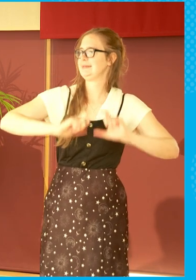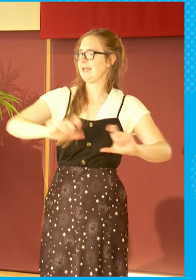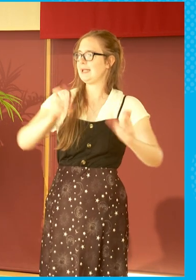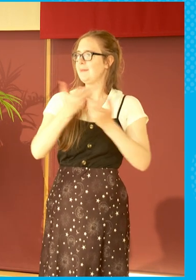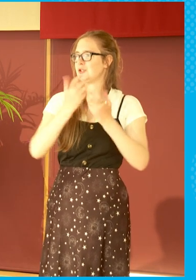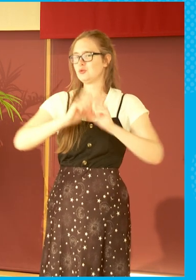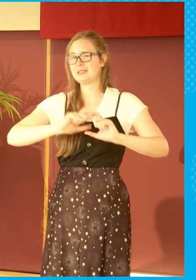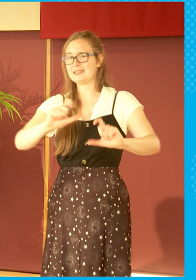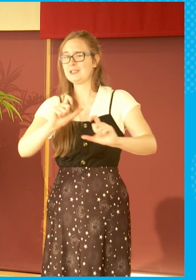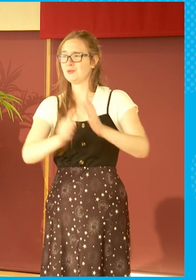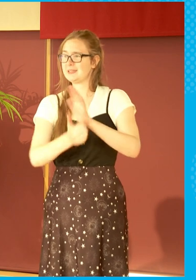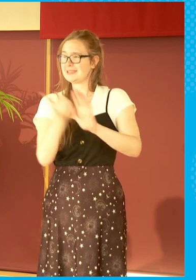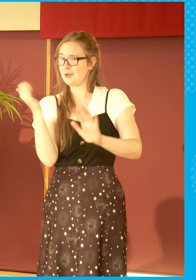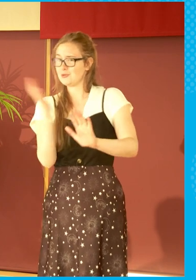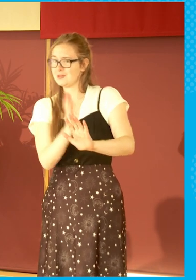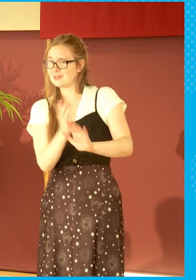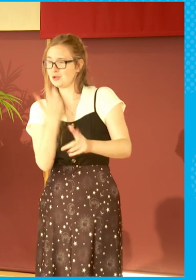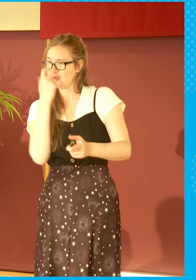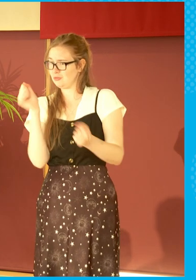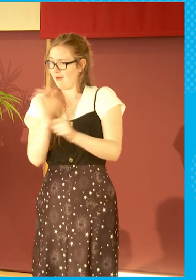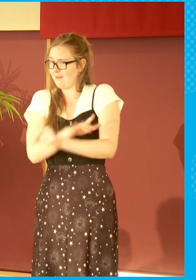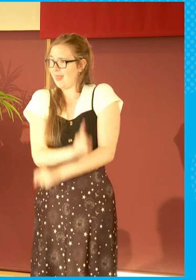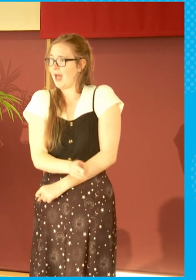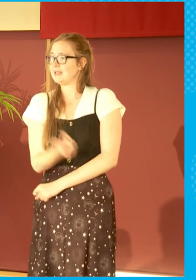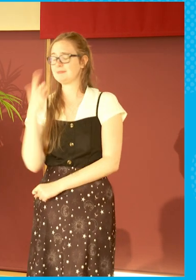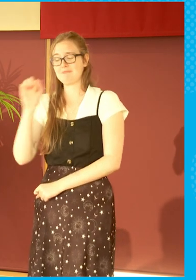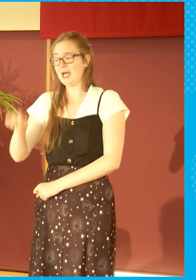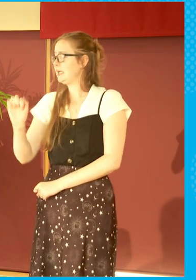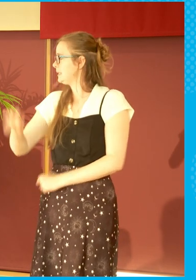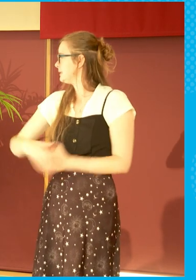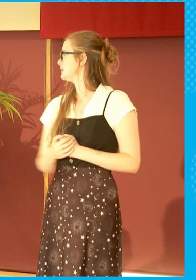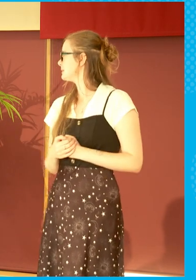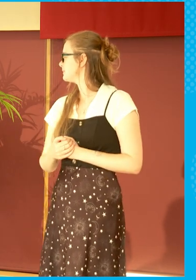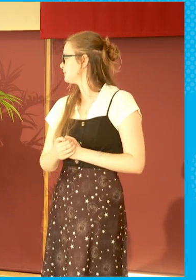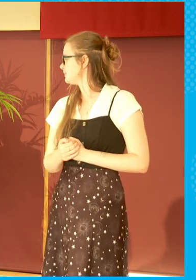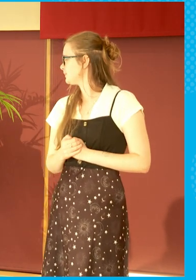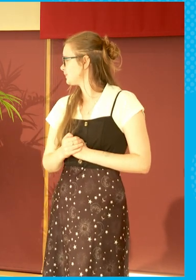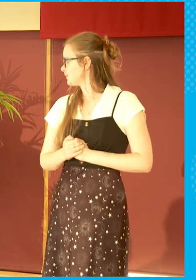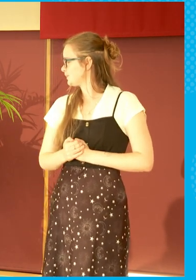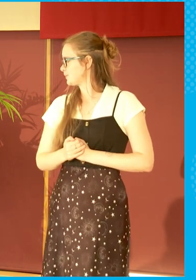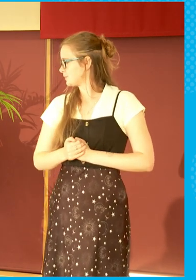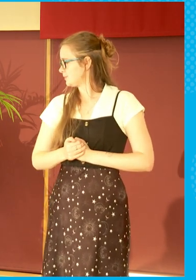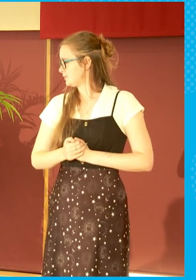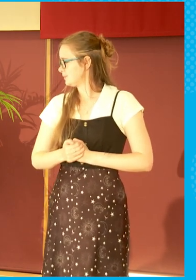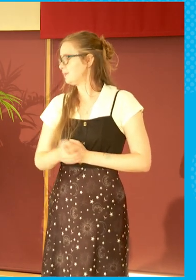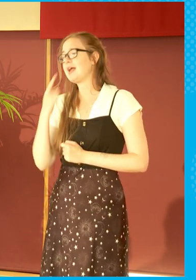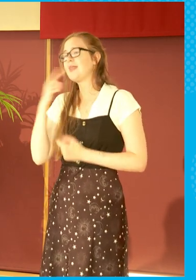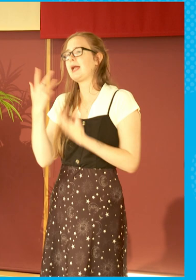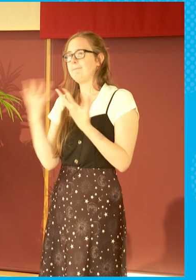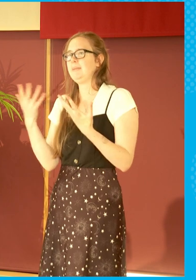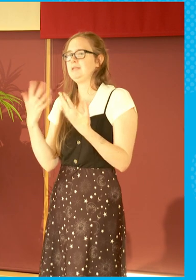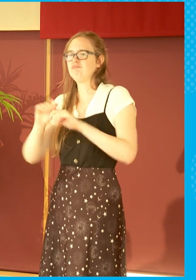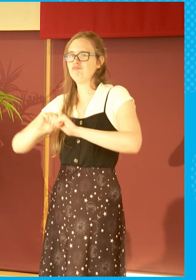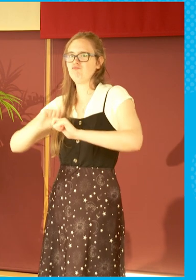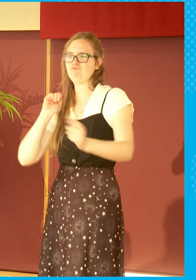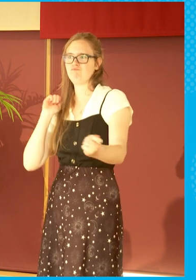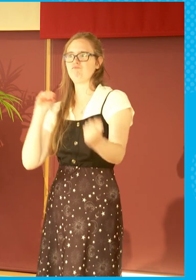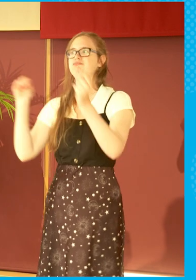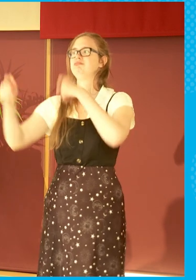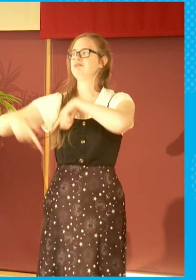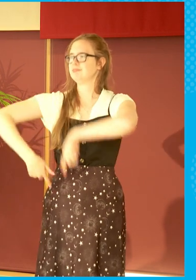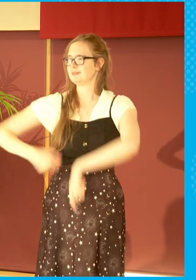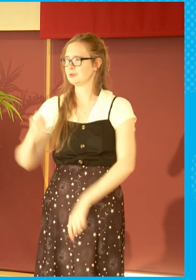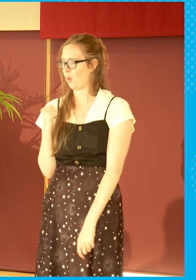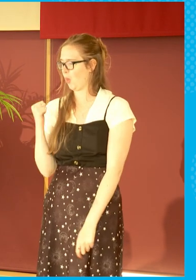skills aspect of it? I do think there's been a major change in Scotland. Scotland, know, having